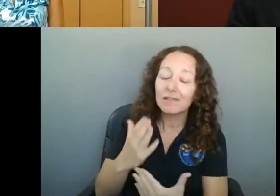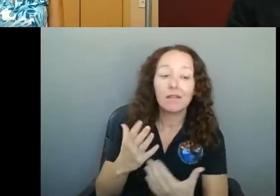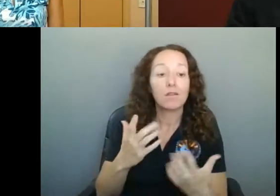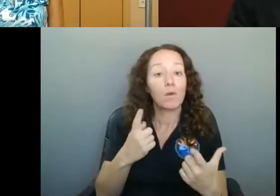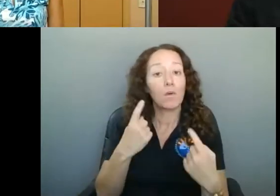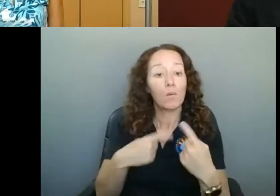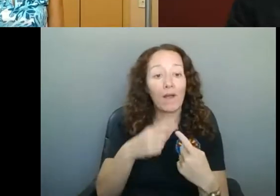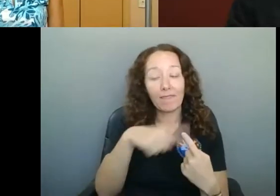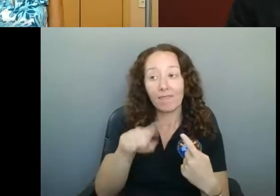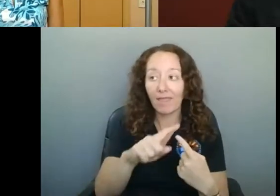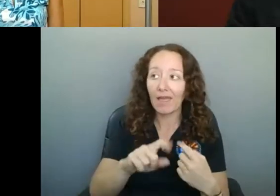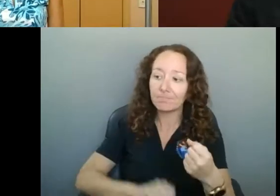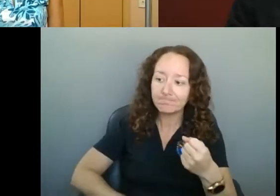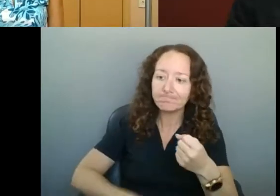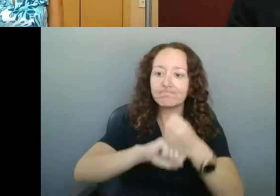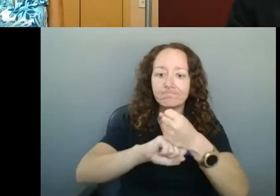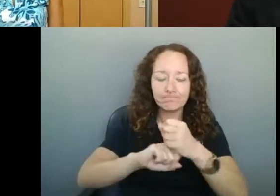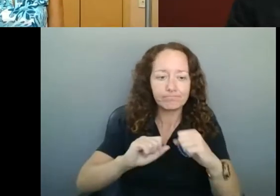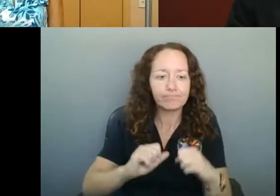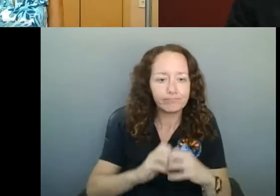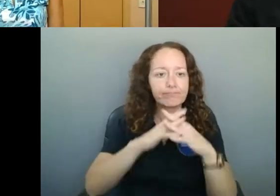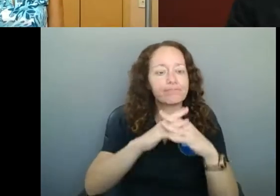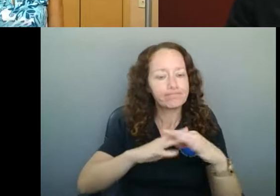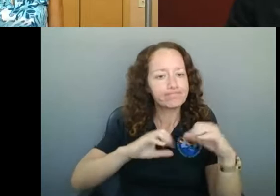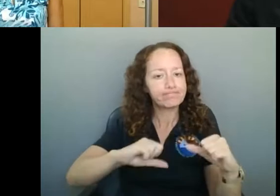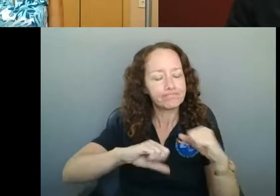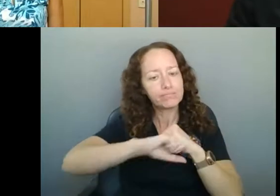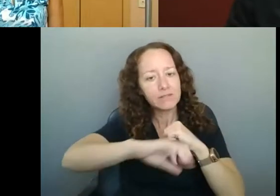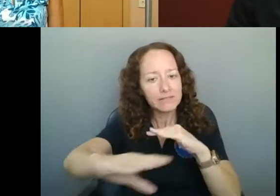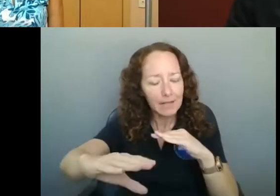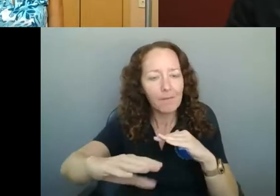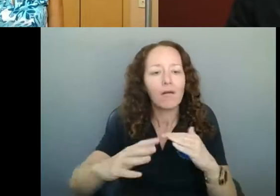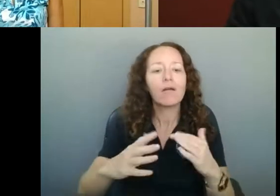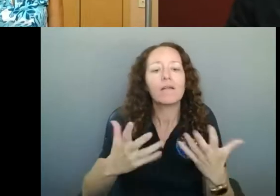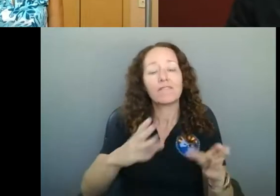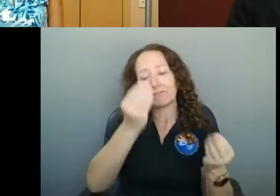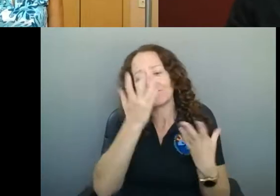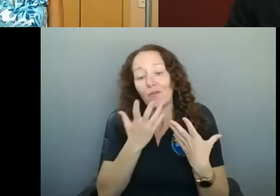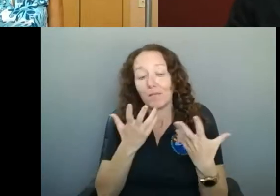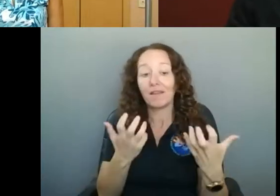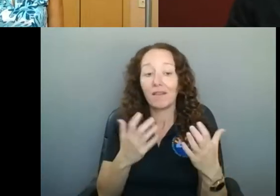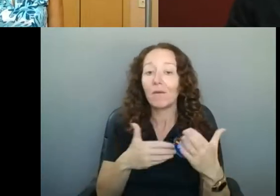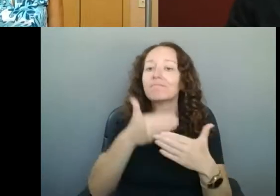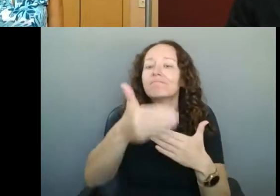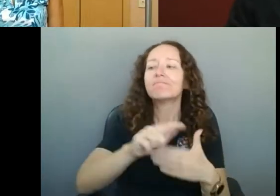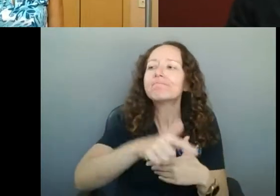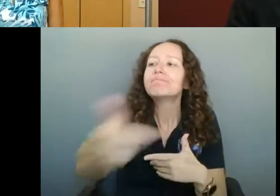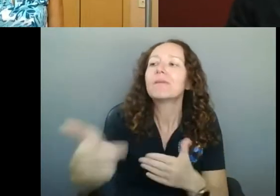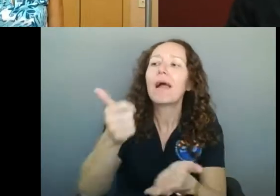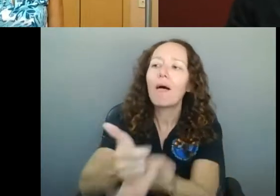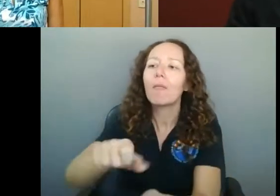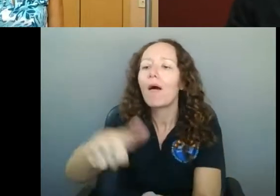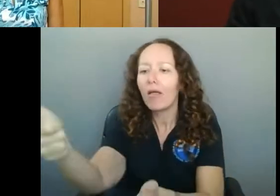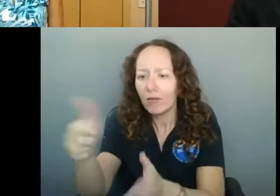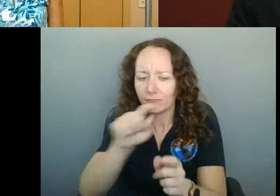they want to try to help others as well. So this has become that silver lining, I think that we all